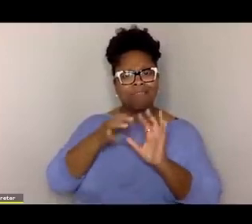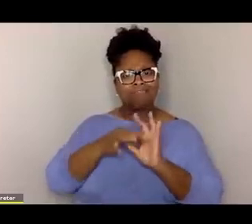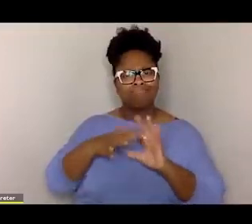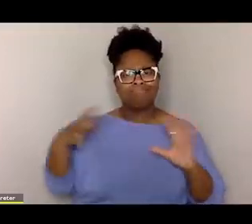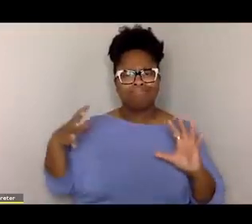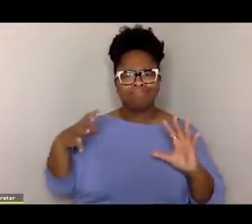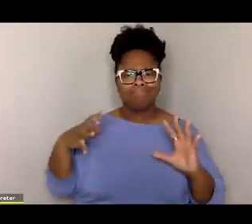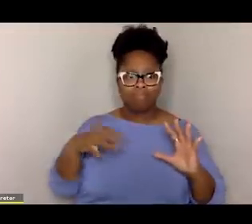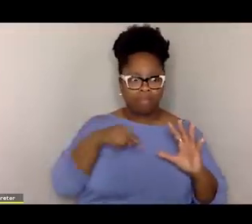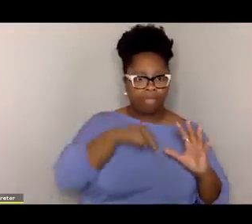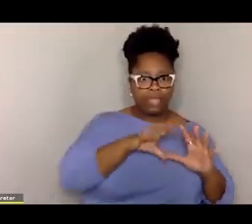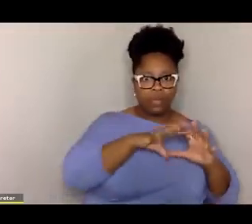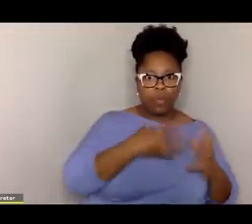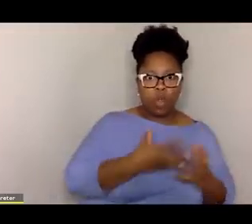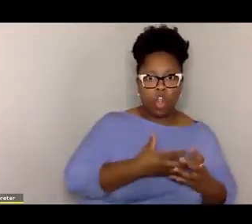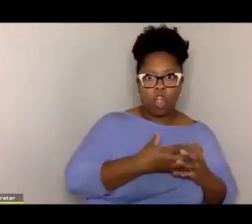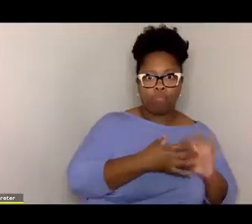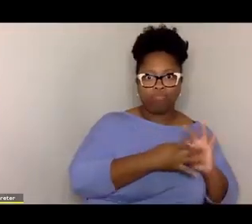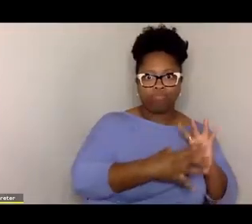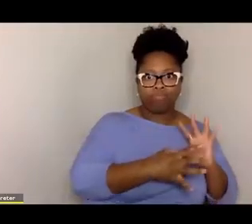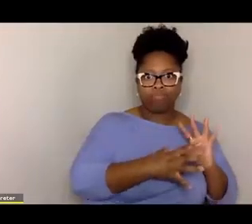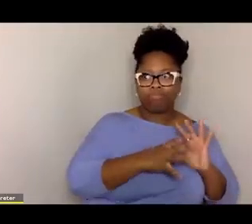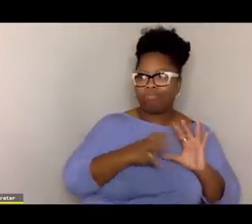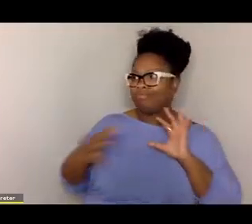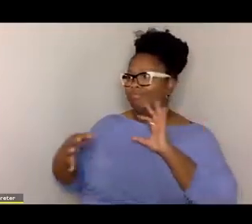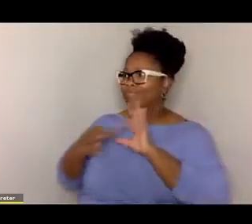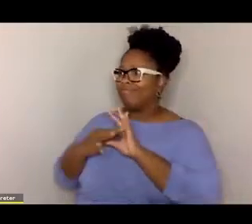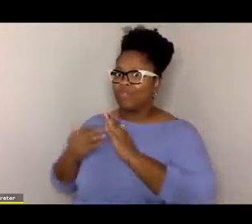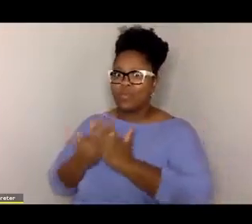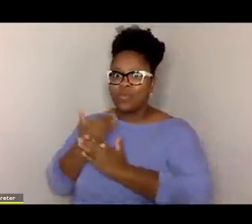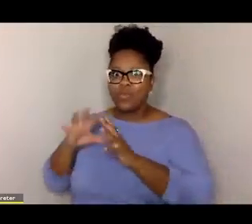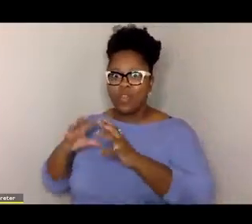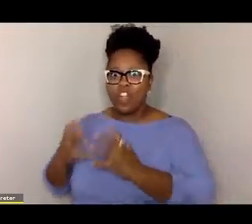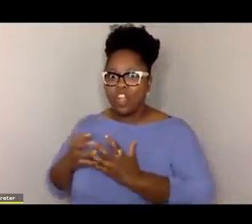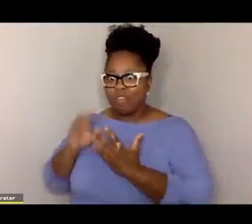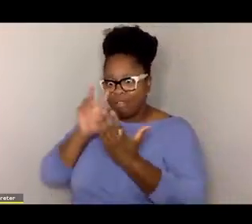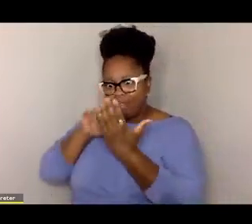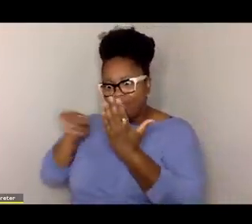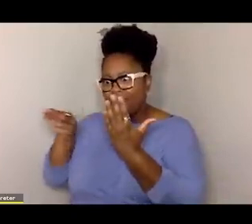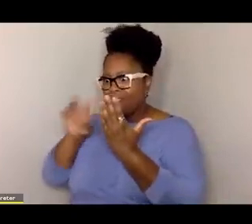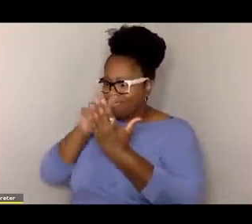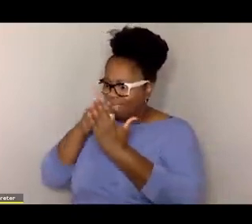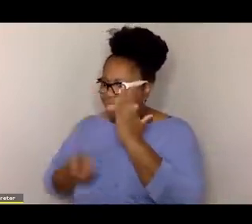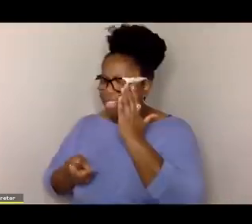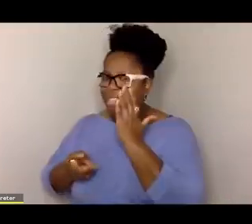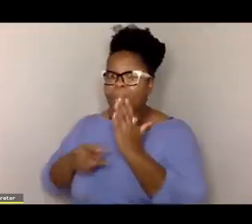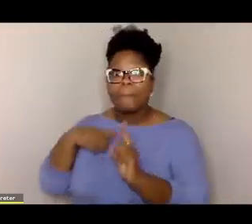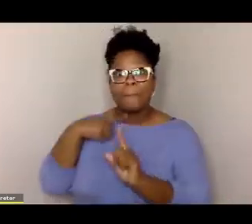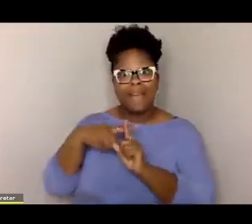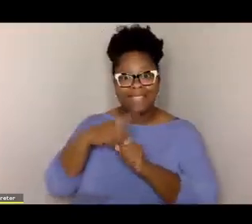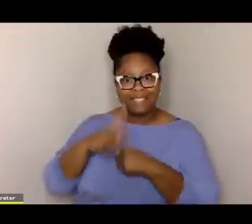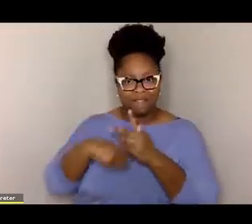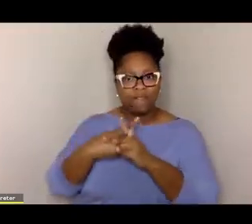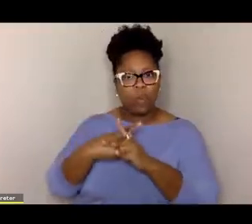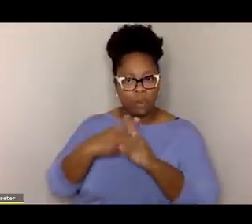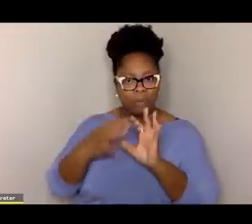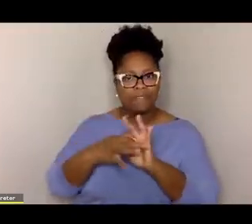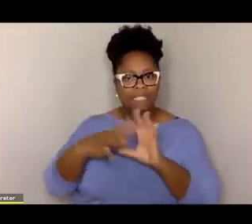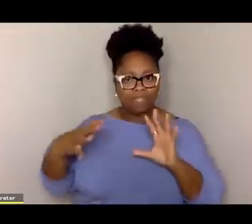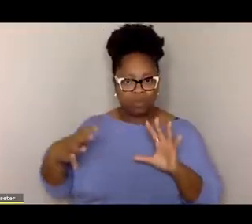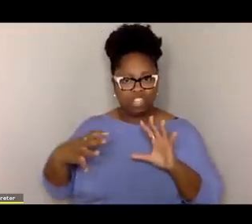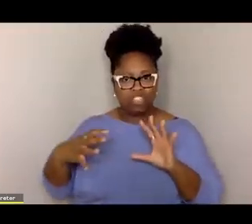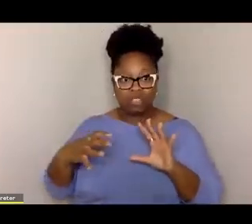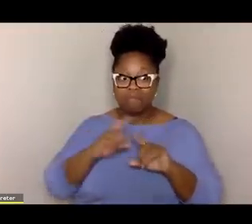dissociative experience. You can go to a different world and it's a very positive form of dissociation.